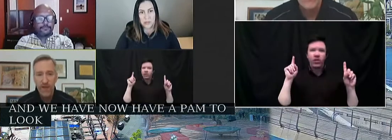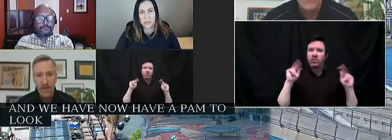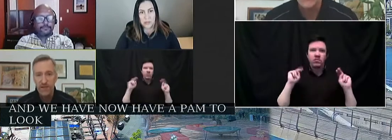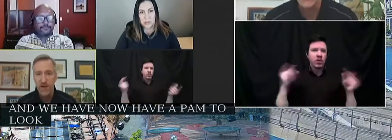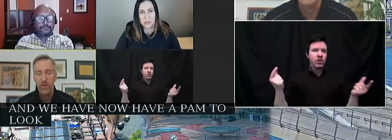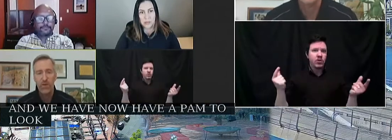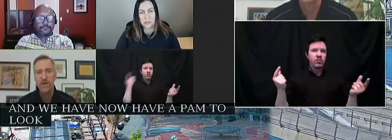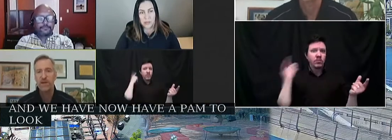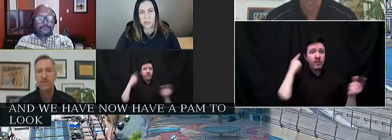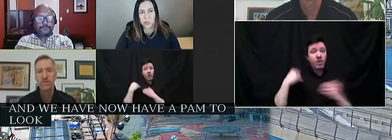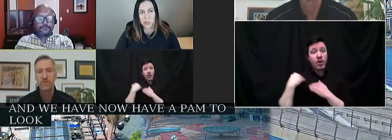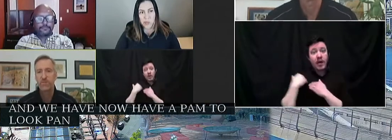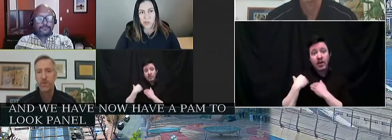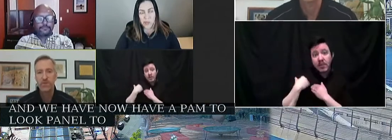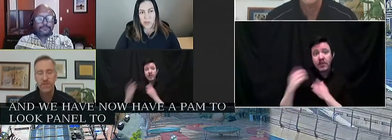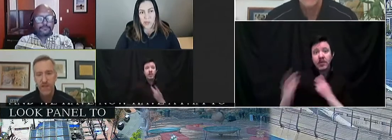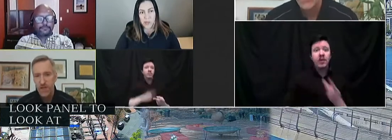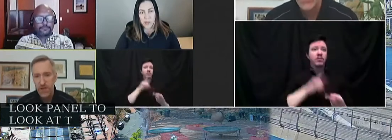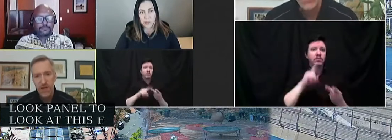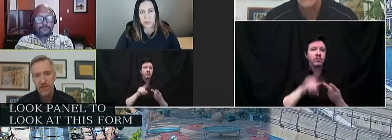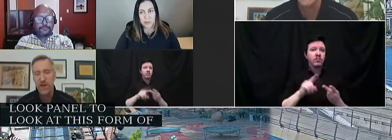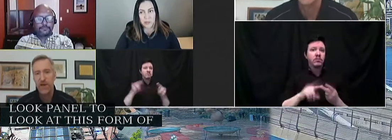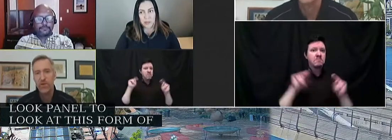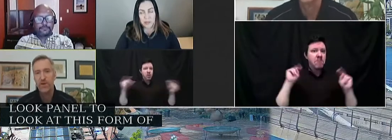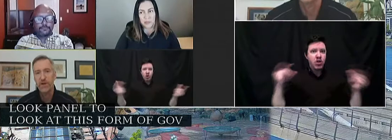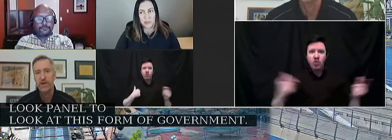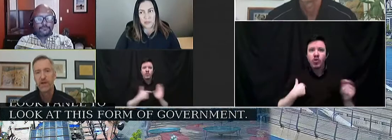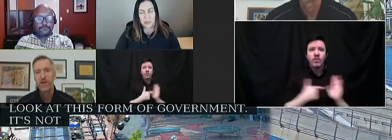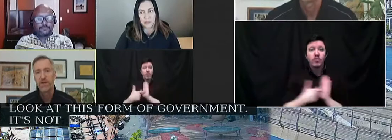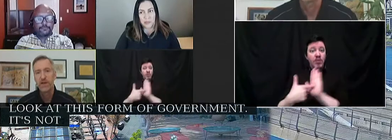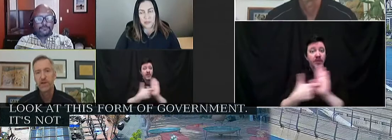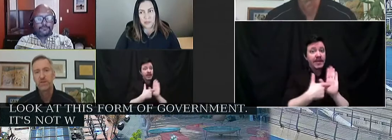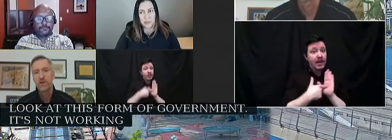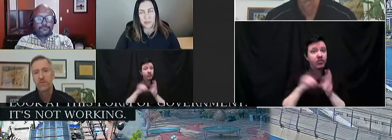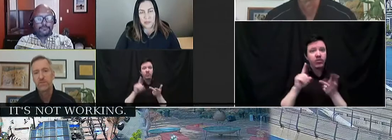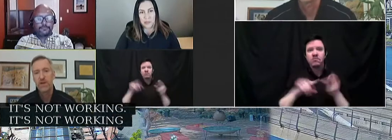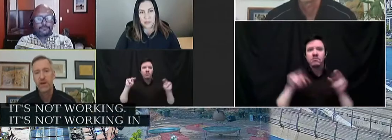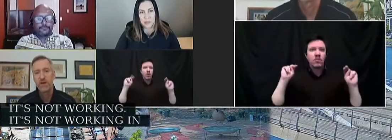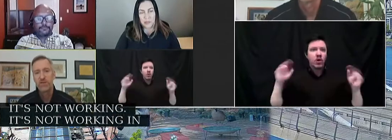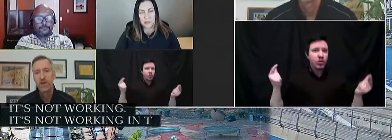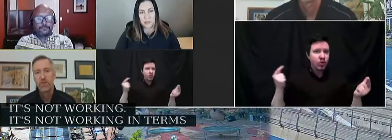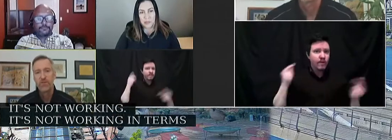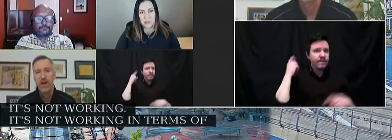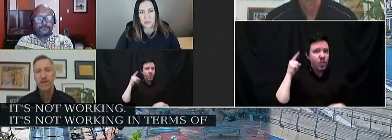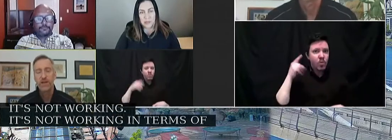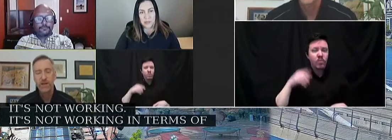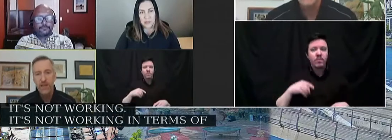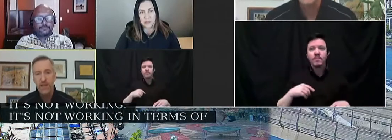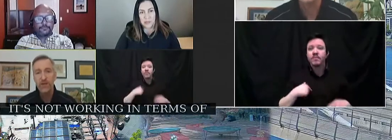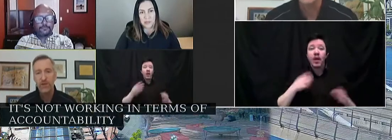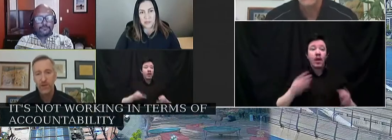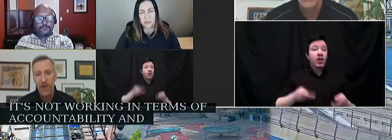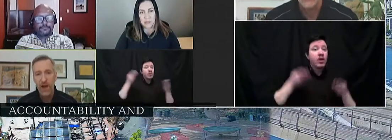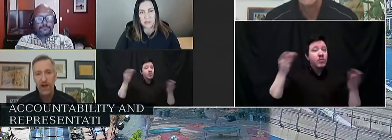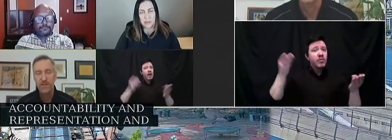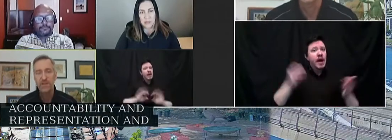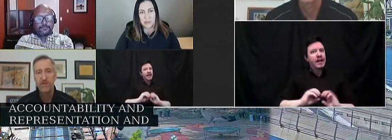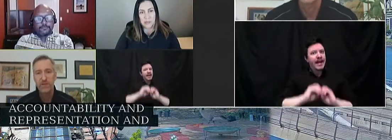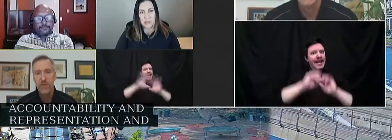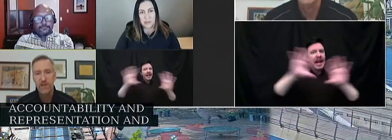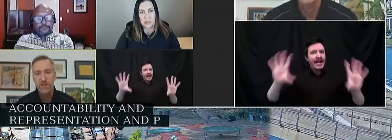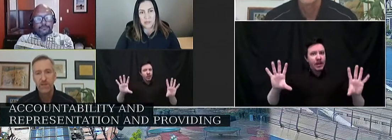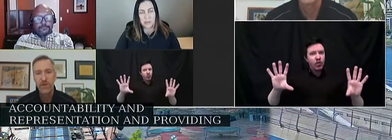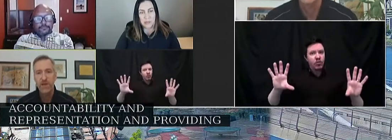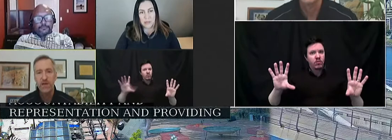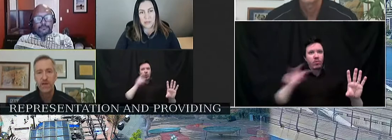accountability. It's not working in terms of representation. It's not working in terms of providing clear lines